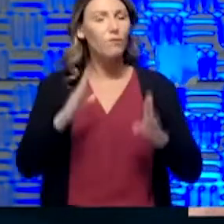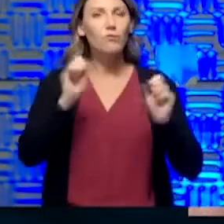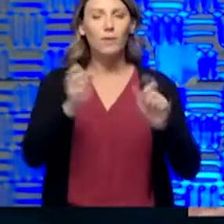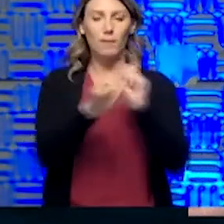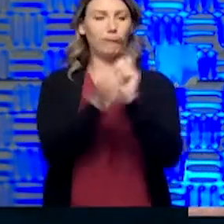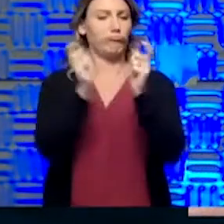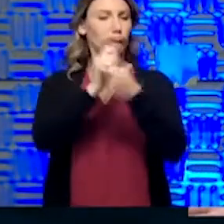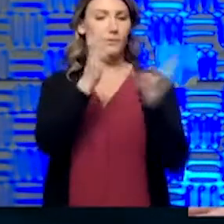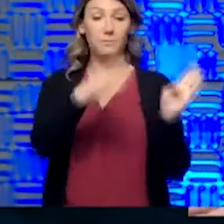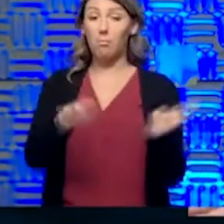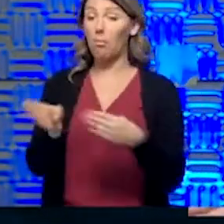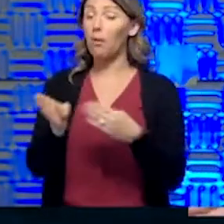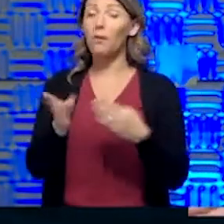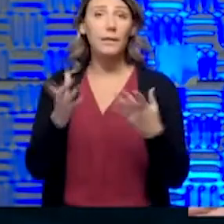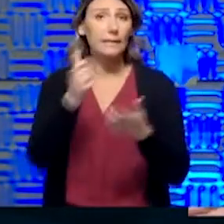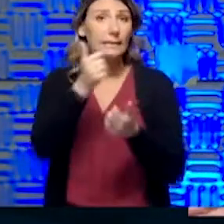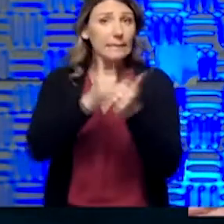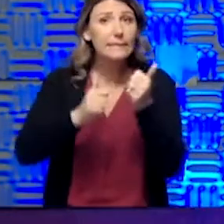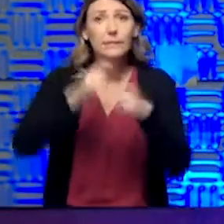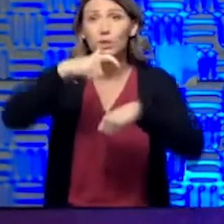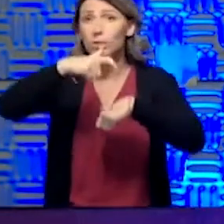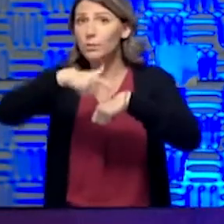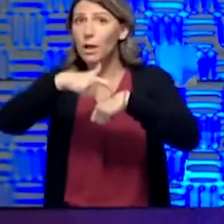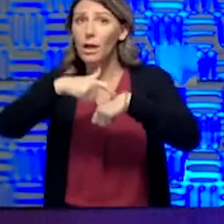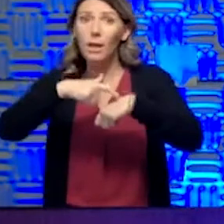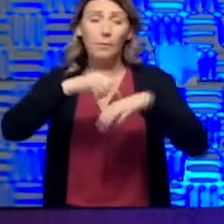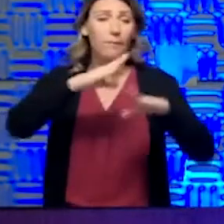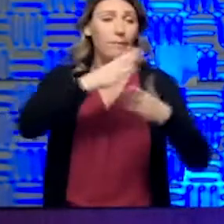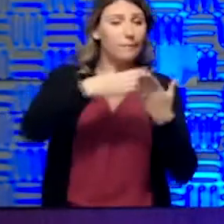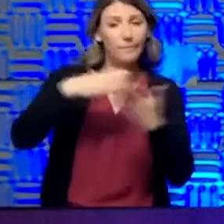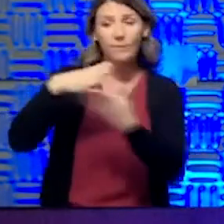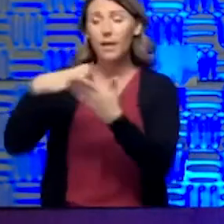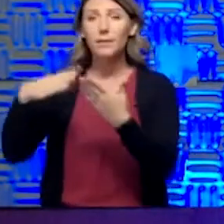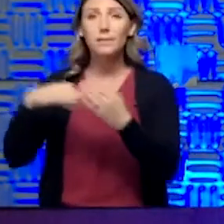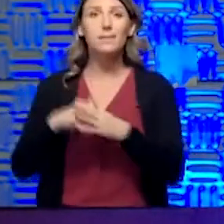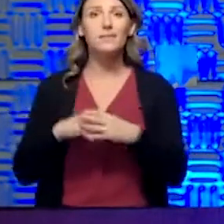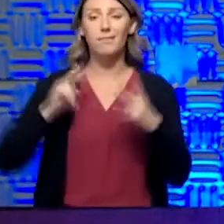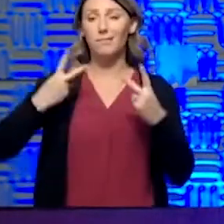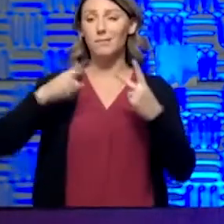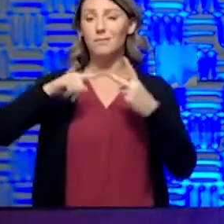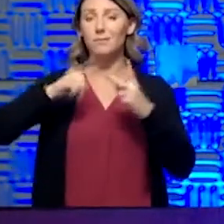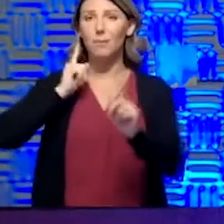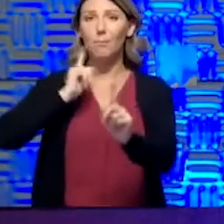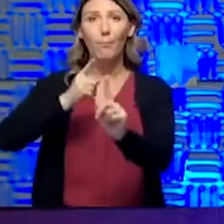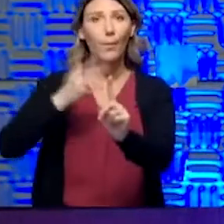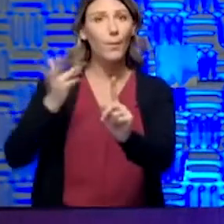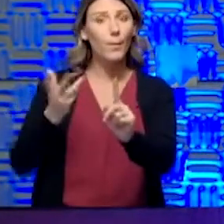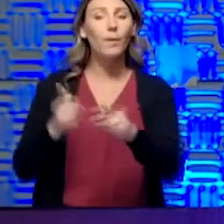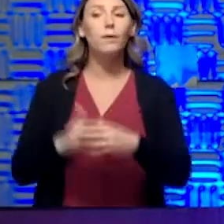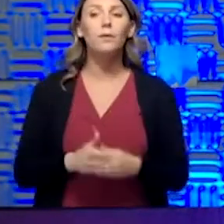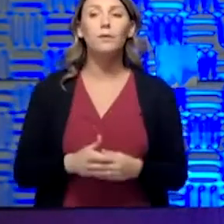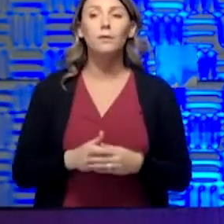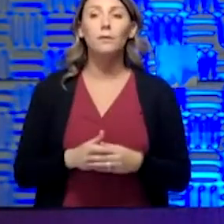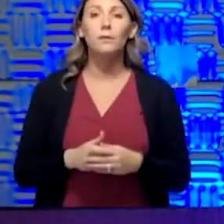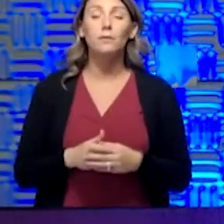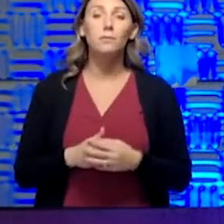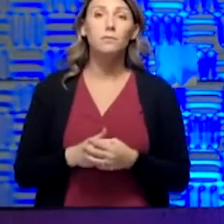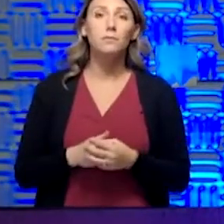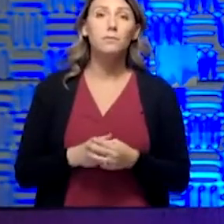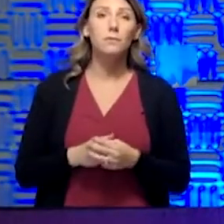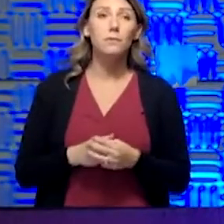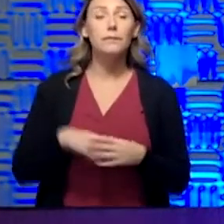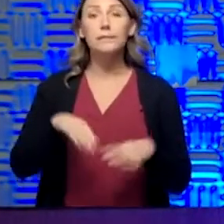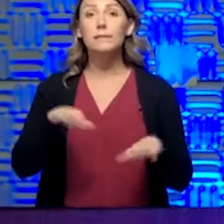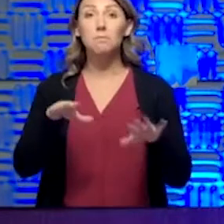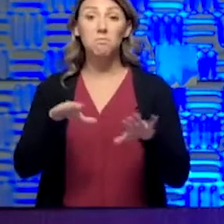she says, at each time of those phases. And the second point being that it's the floor. People